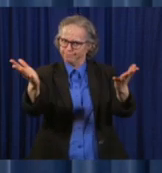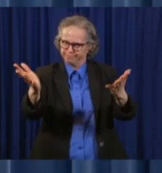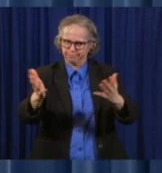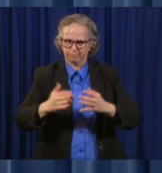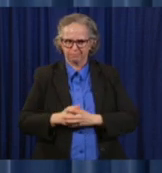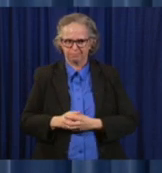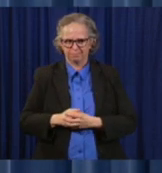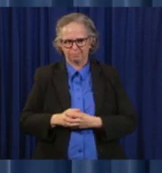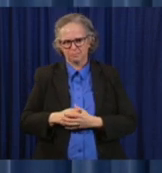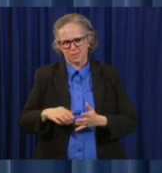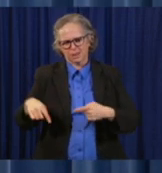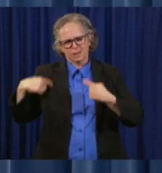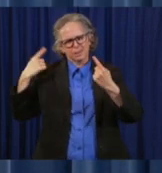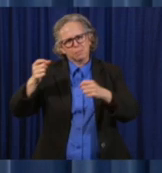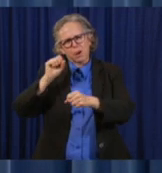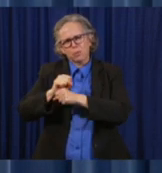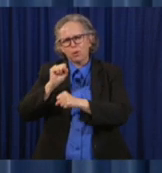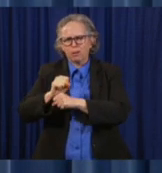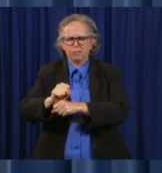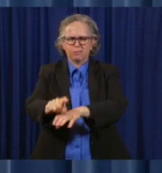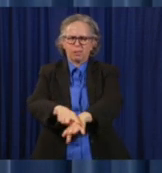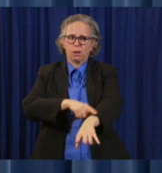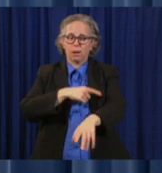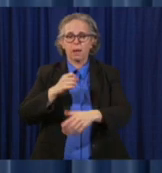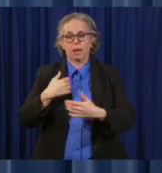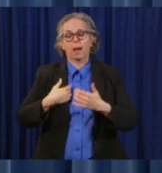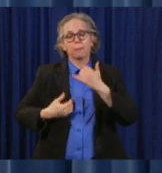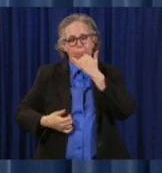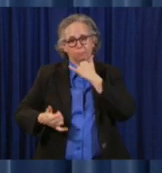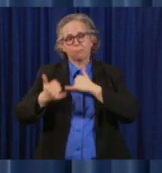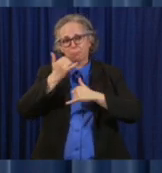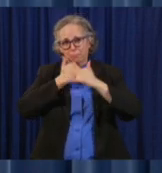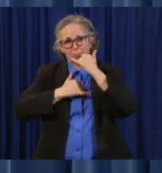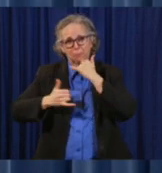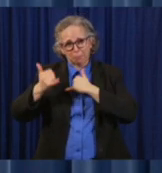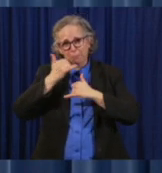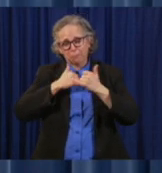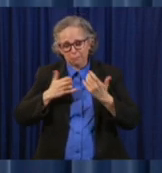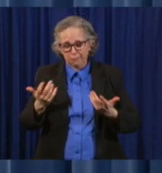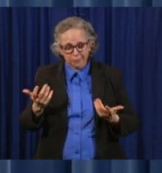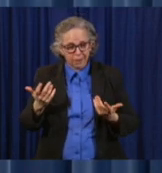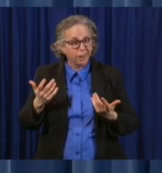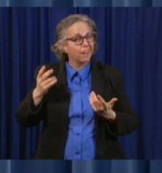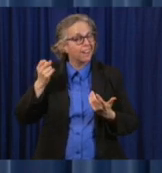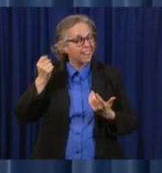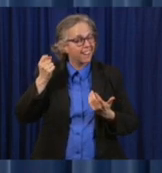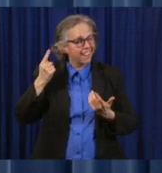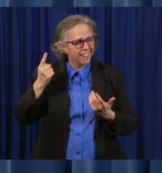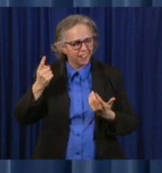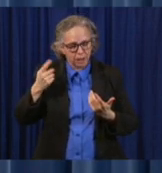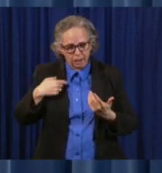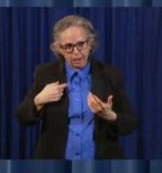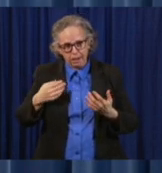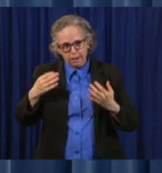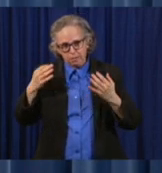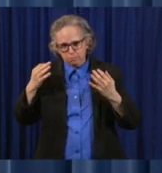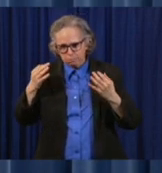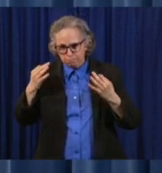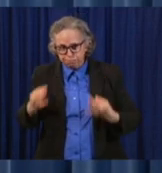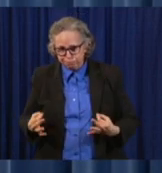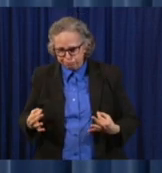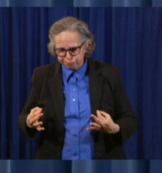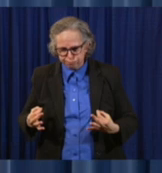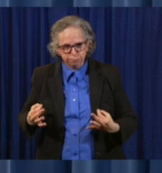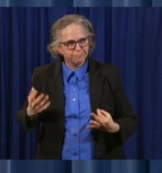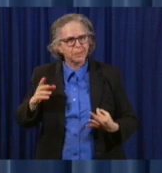have come about when I did not have all the facts, when I didn't dig deep enough, did not ask the